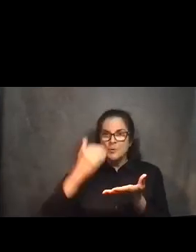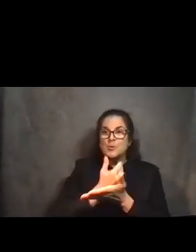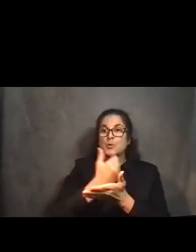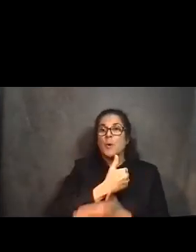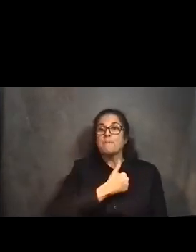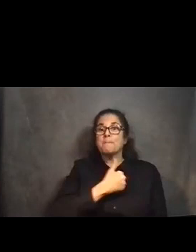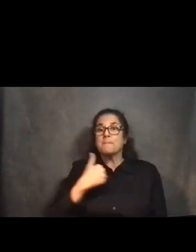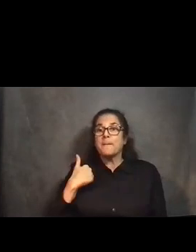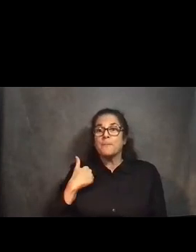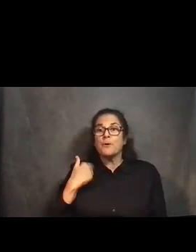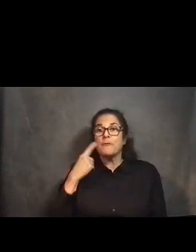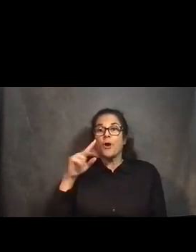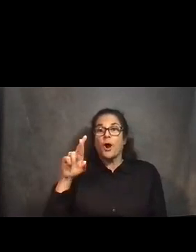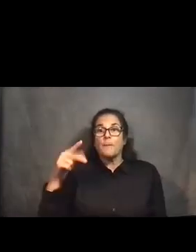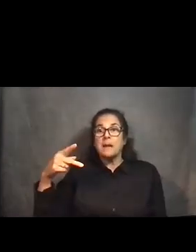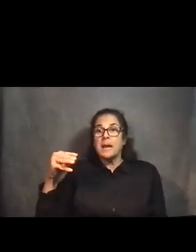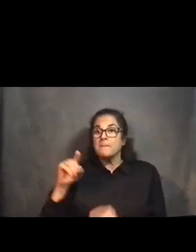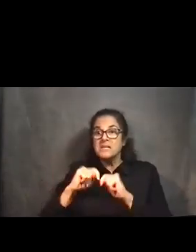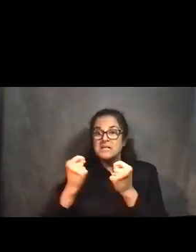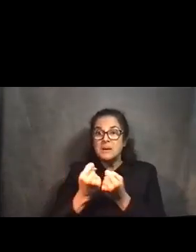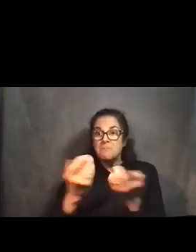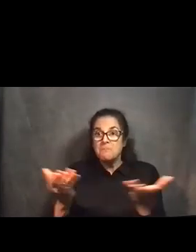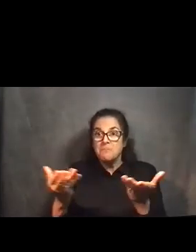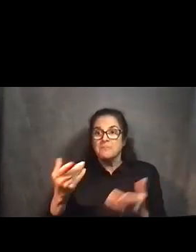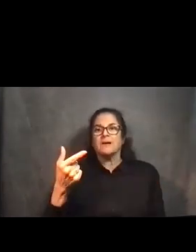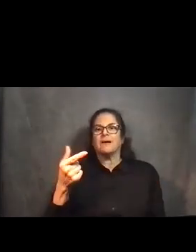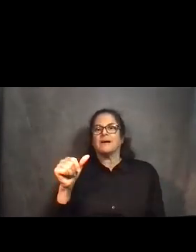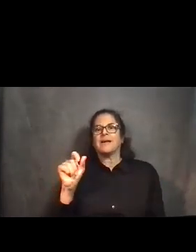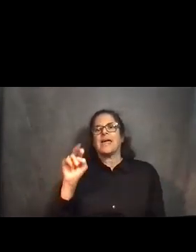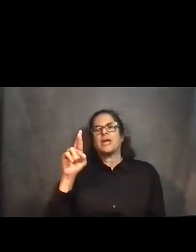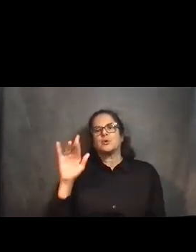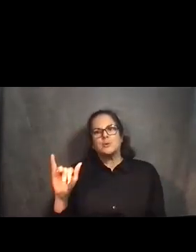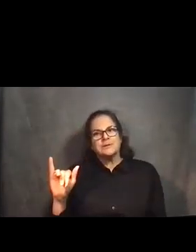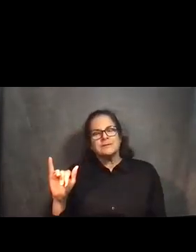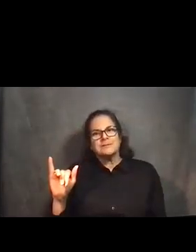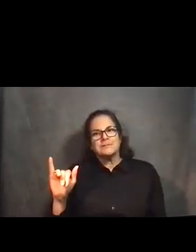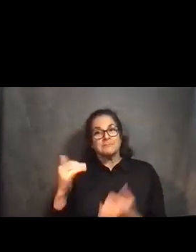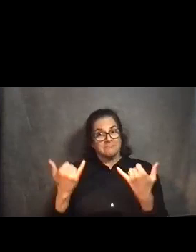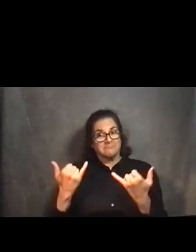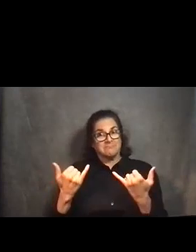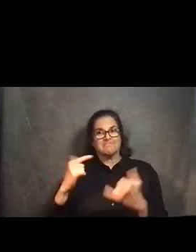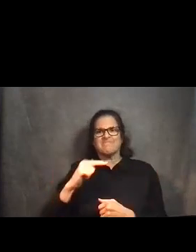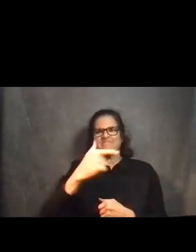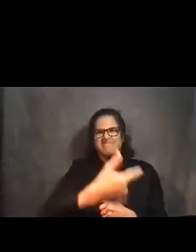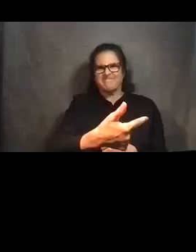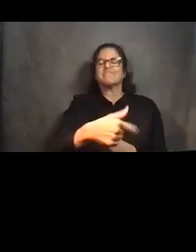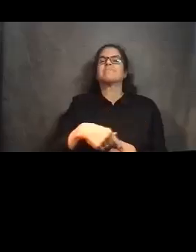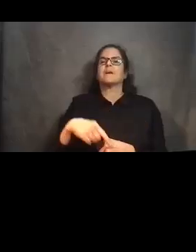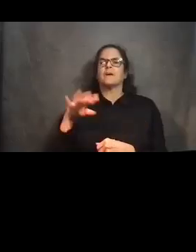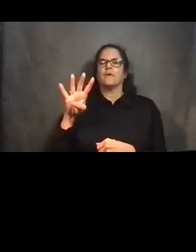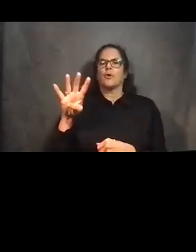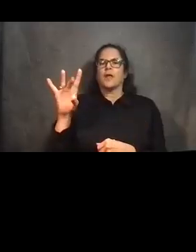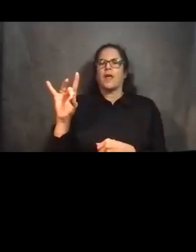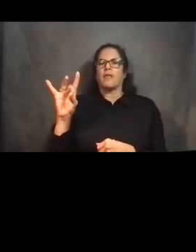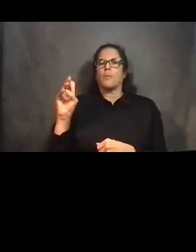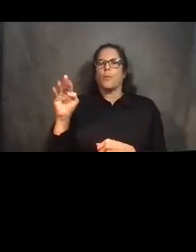the Gantry. I'm going to pause right here and turn it over to 48th Ward Alderman Harry Osterman for a few